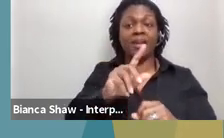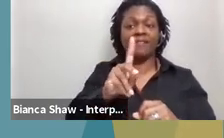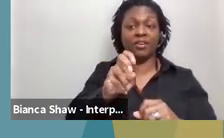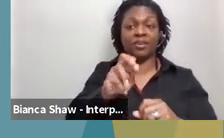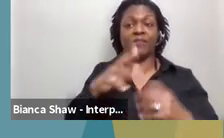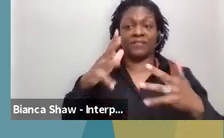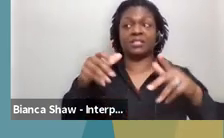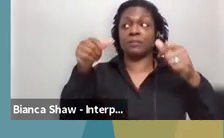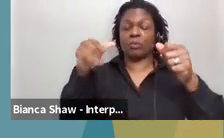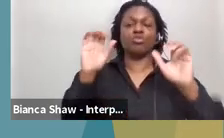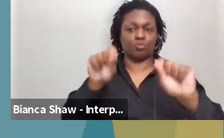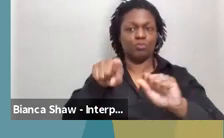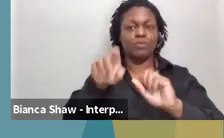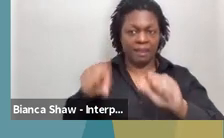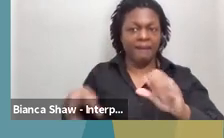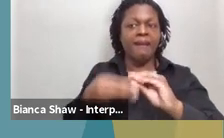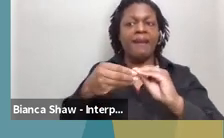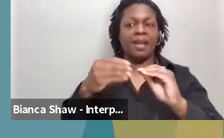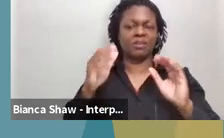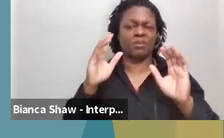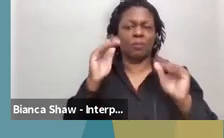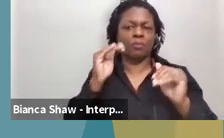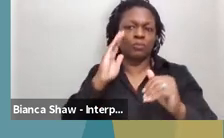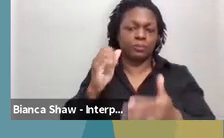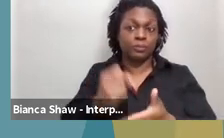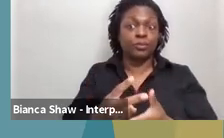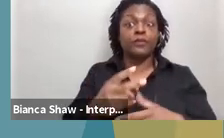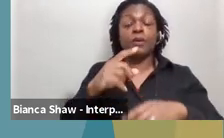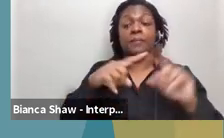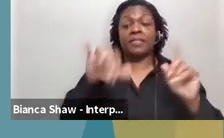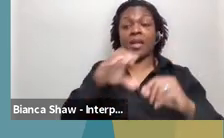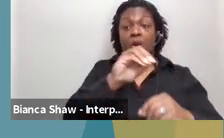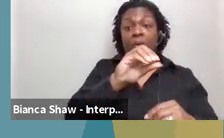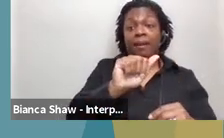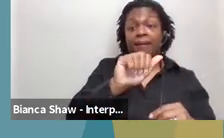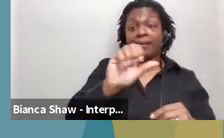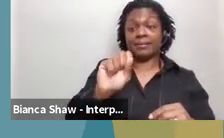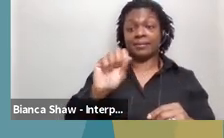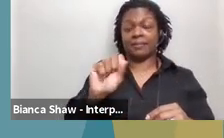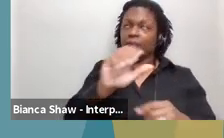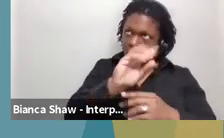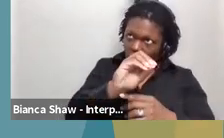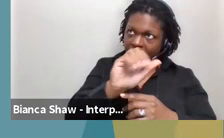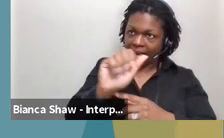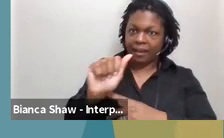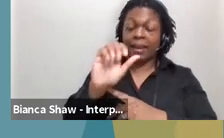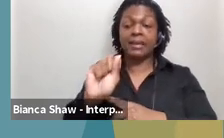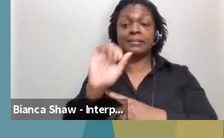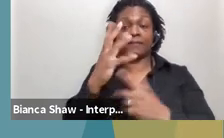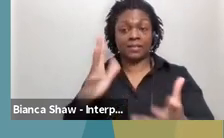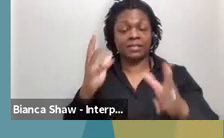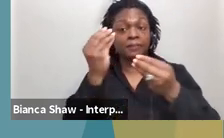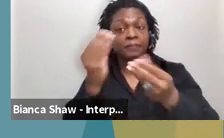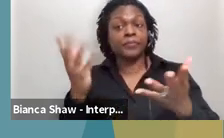um, the, the data that OAAS shared with you, that was great data. Uh, I think we had a comment there. Um, we do